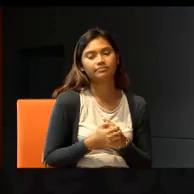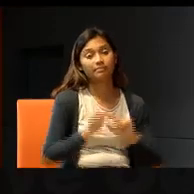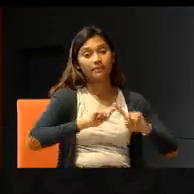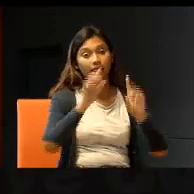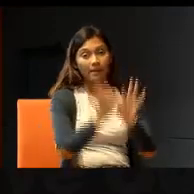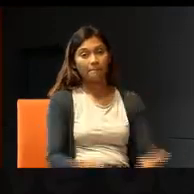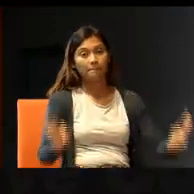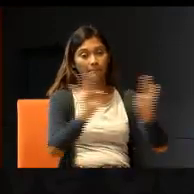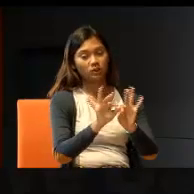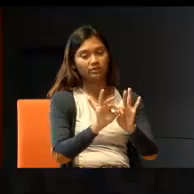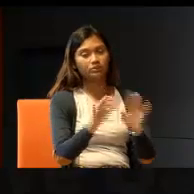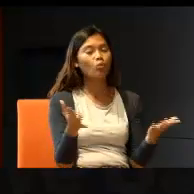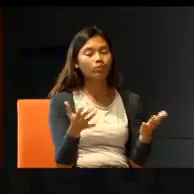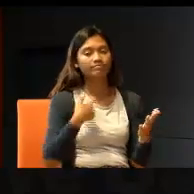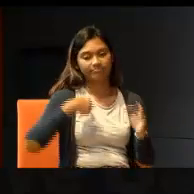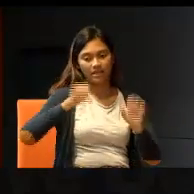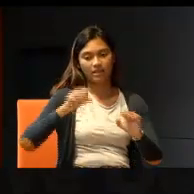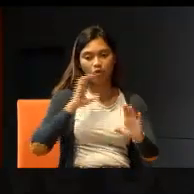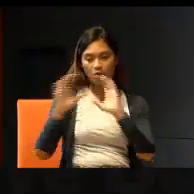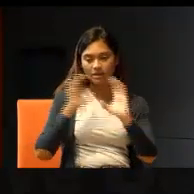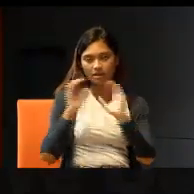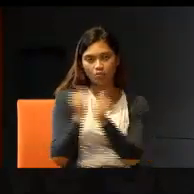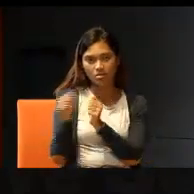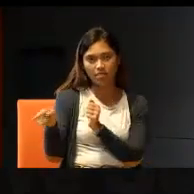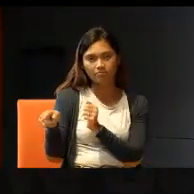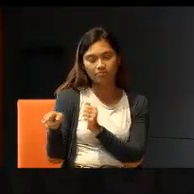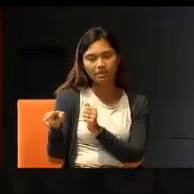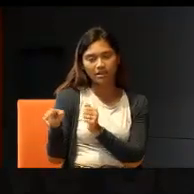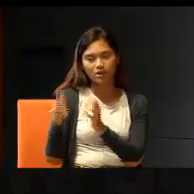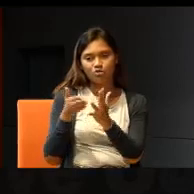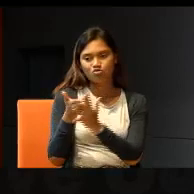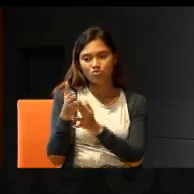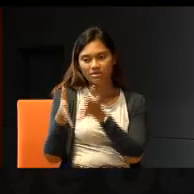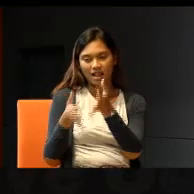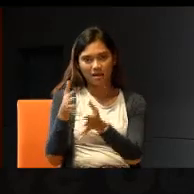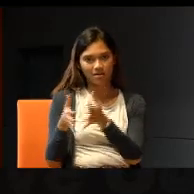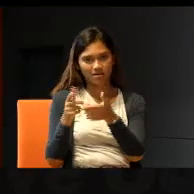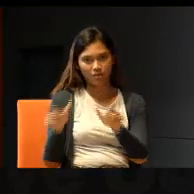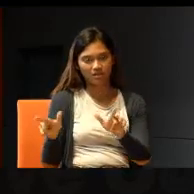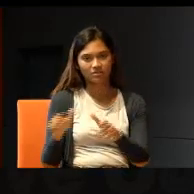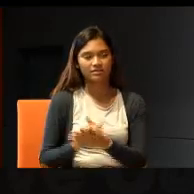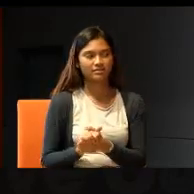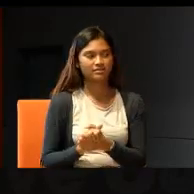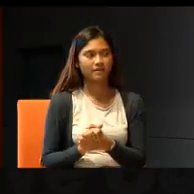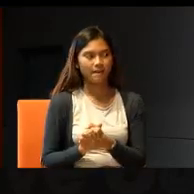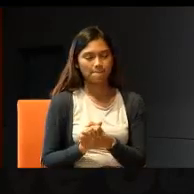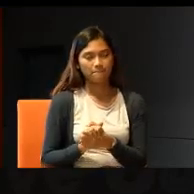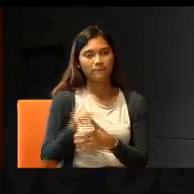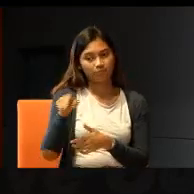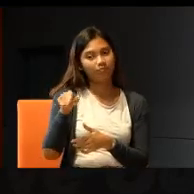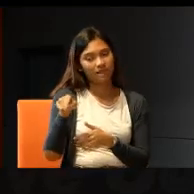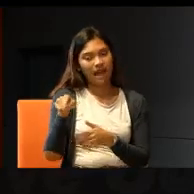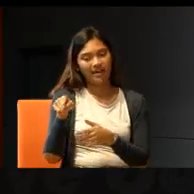thing is, I can communicate with them, through sign language, while they are more cut off, from the YA society, because of